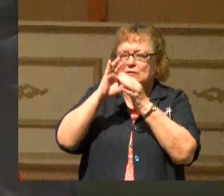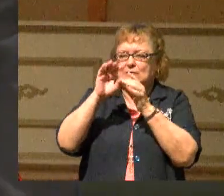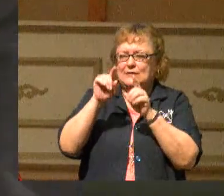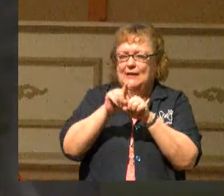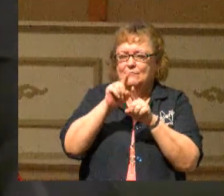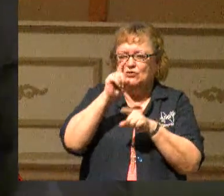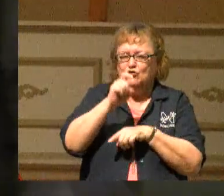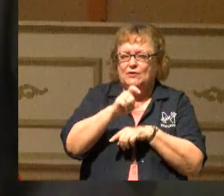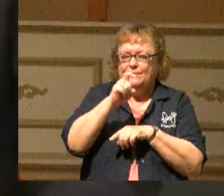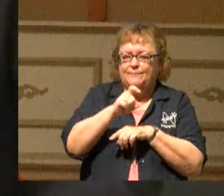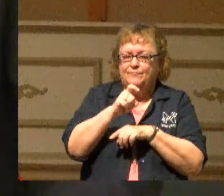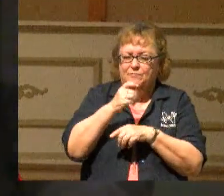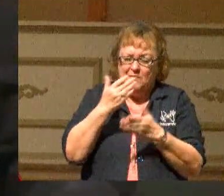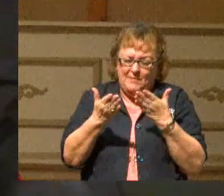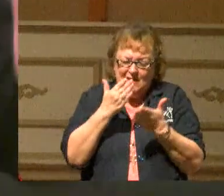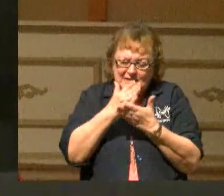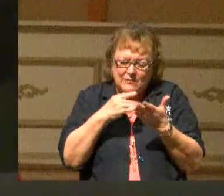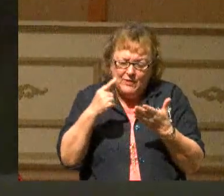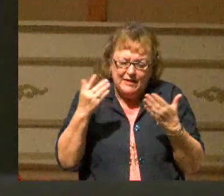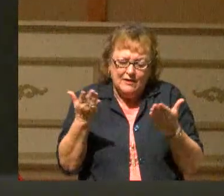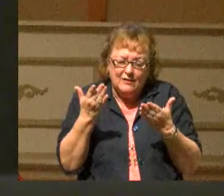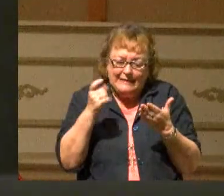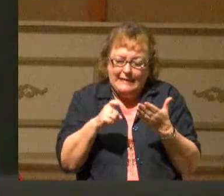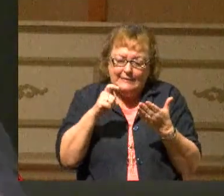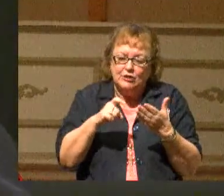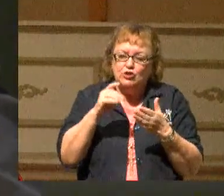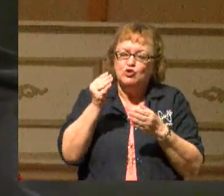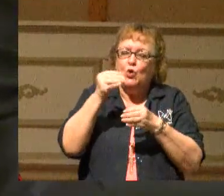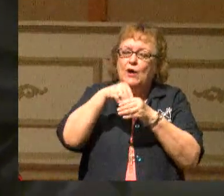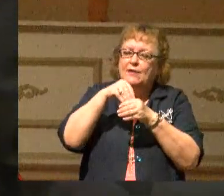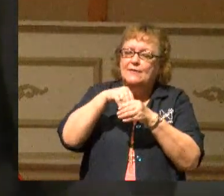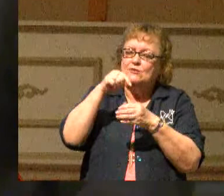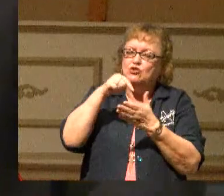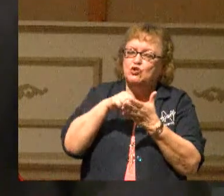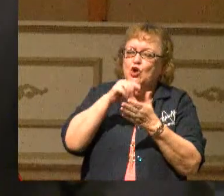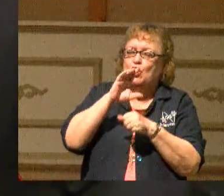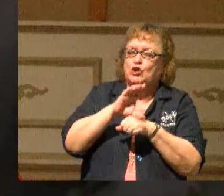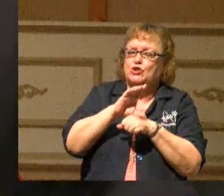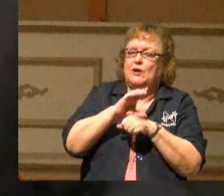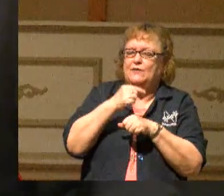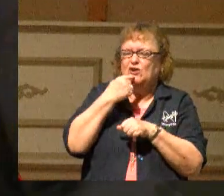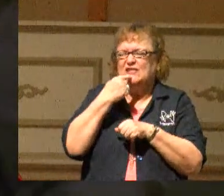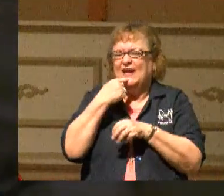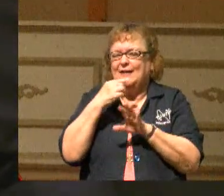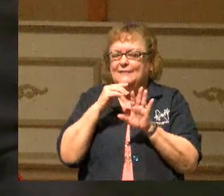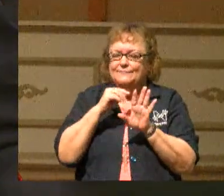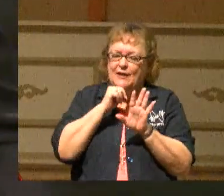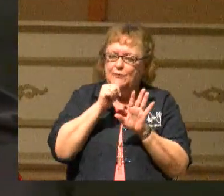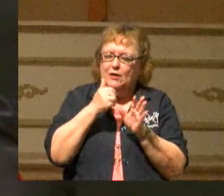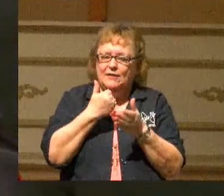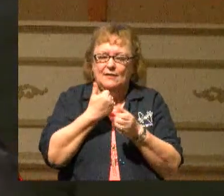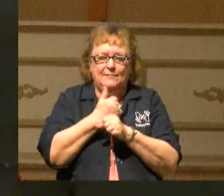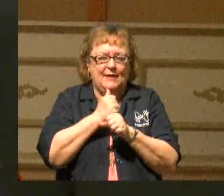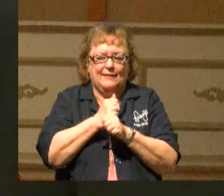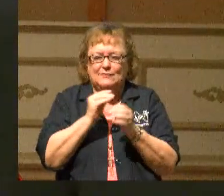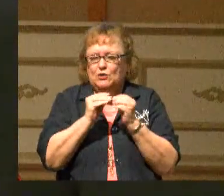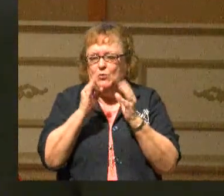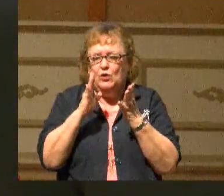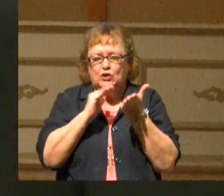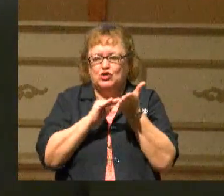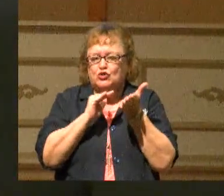Lord, there might be some here that need to join this church, and they're saying, I'm not going to make excuses anymore.